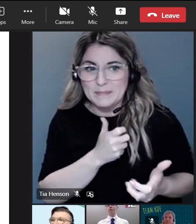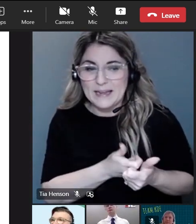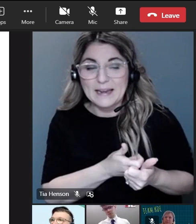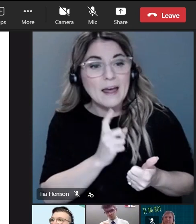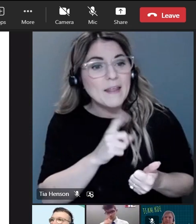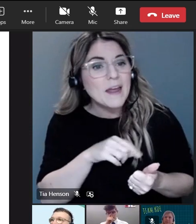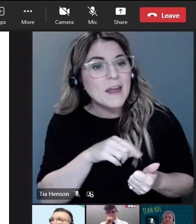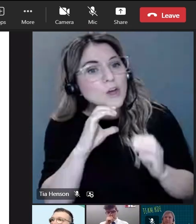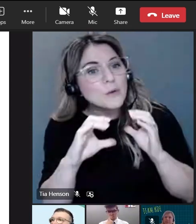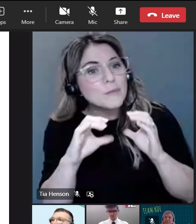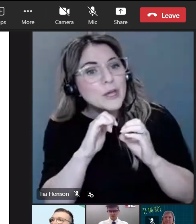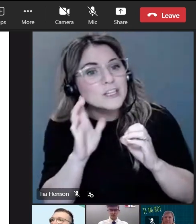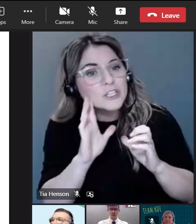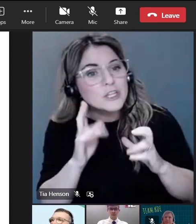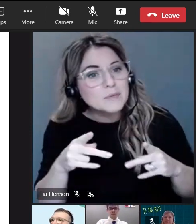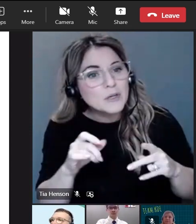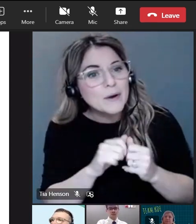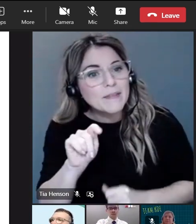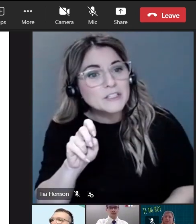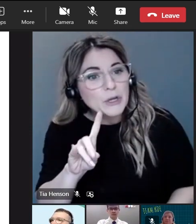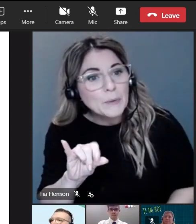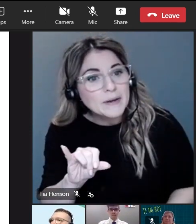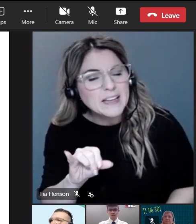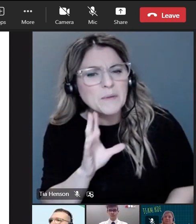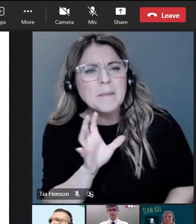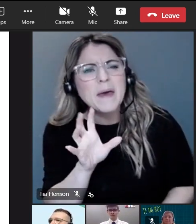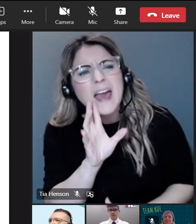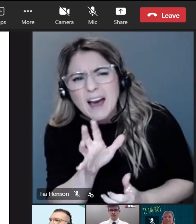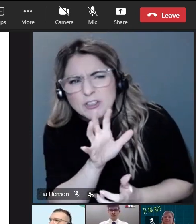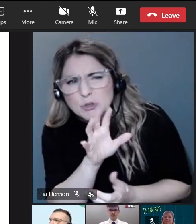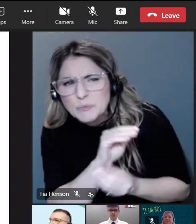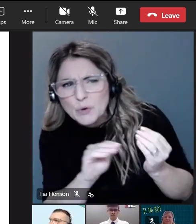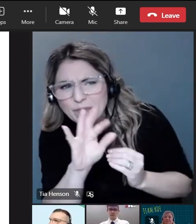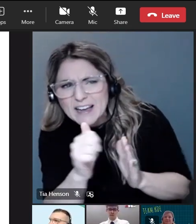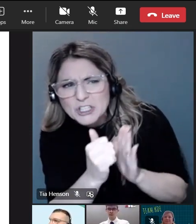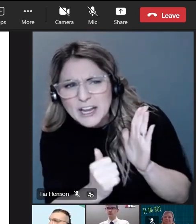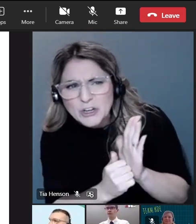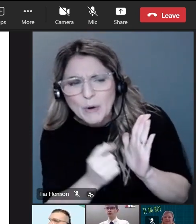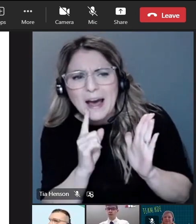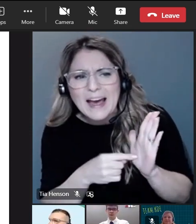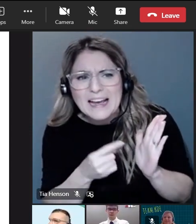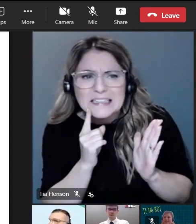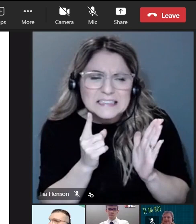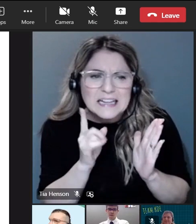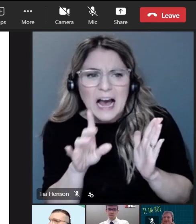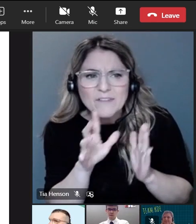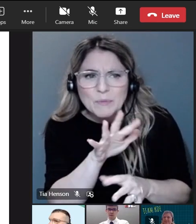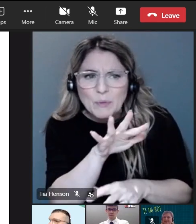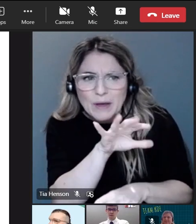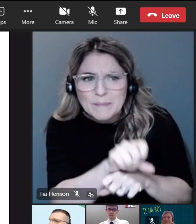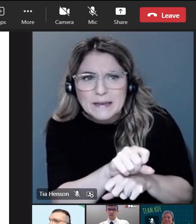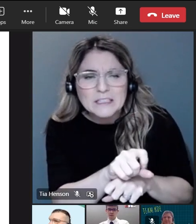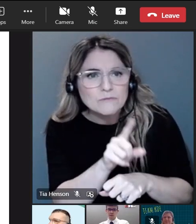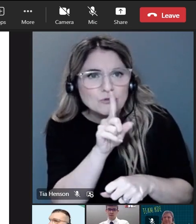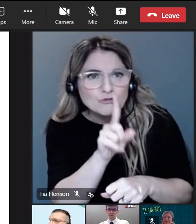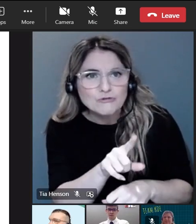opportunities with Tony, so that's what our agenda looks like. We may have to shuffle that just a little bit. I have an appointment to get to right at,